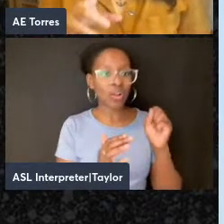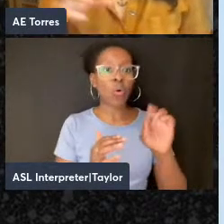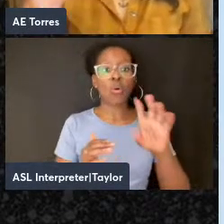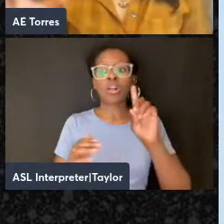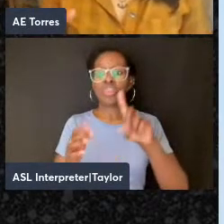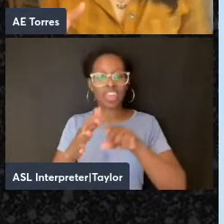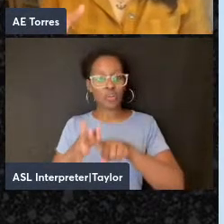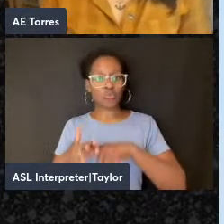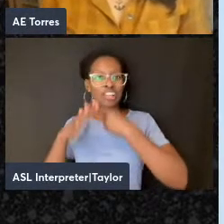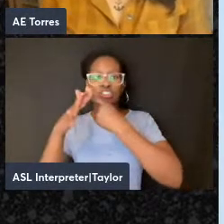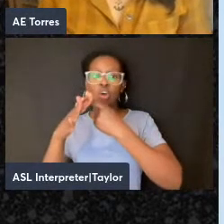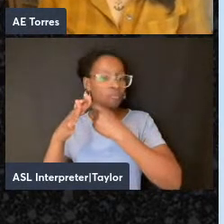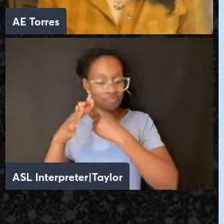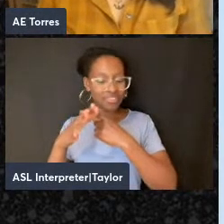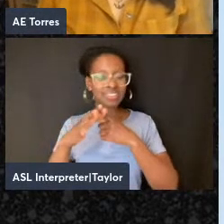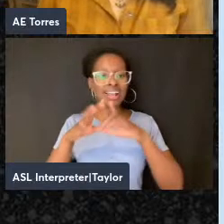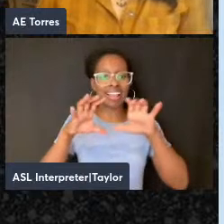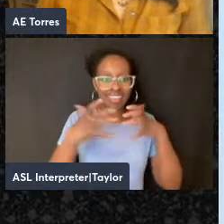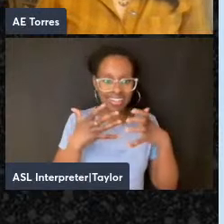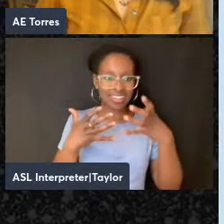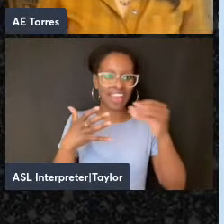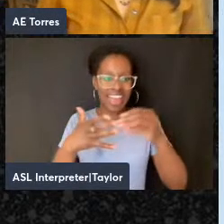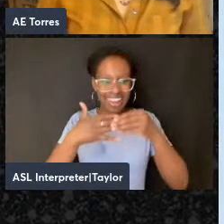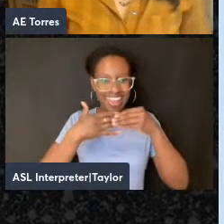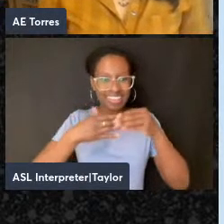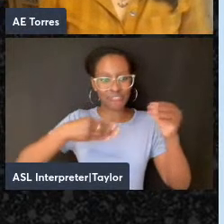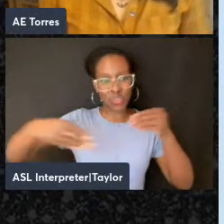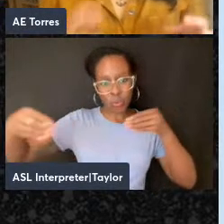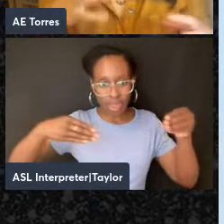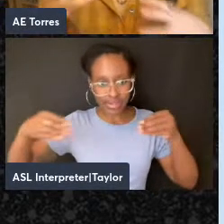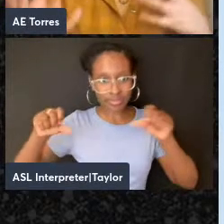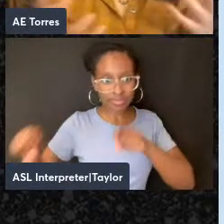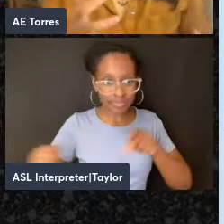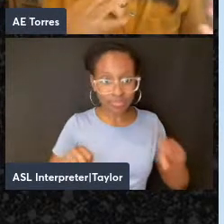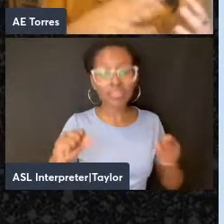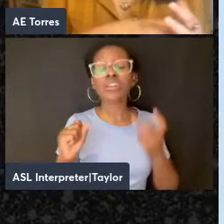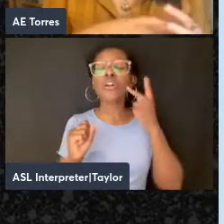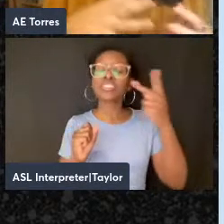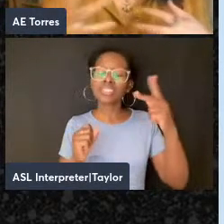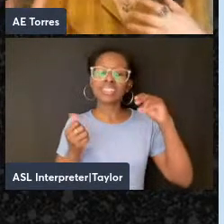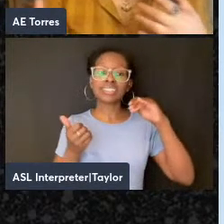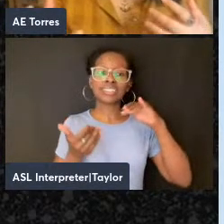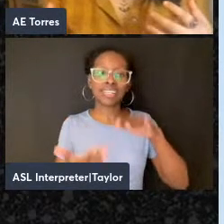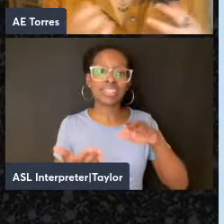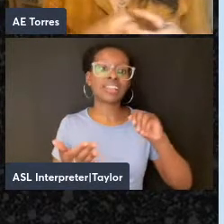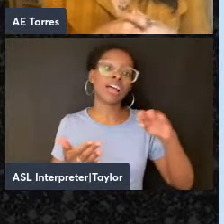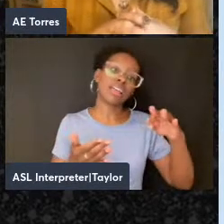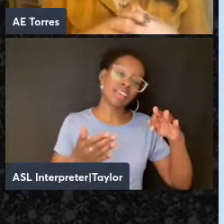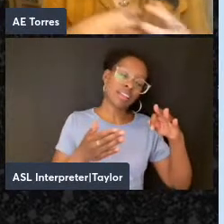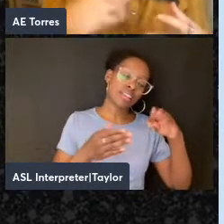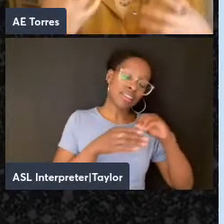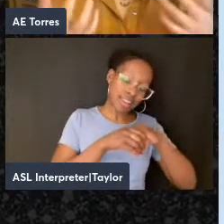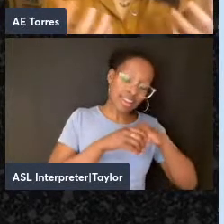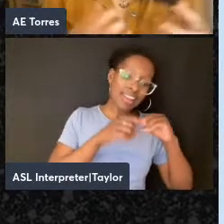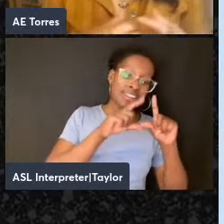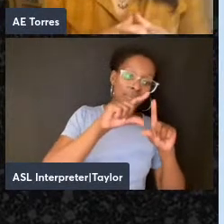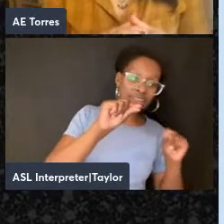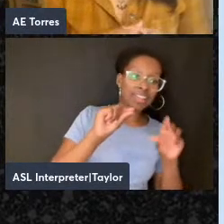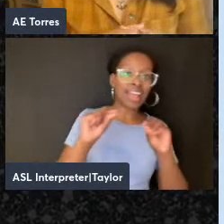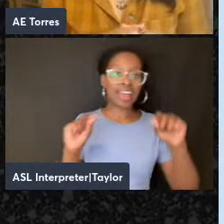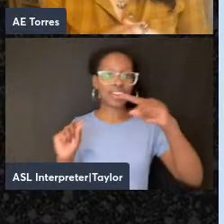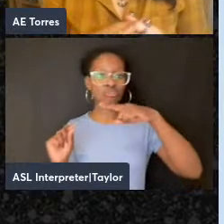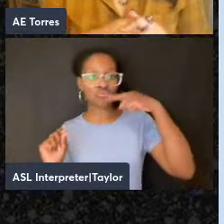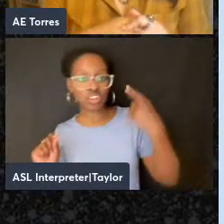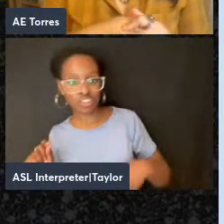And anarchists have long committed to supporting translation. There are studies by Shokanishi on Japanese and Russian anarchism and